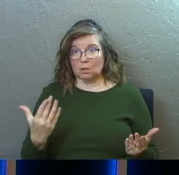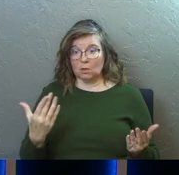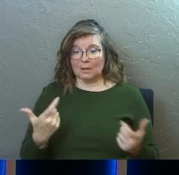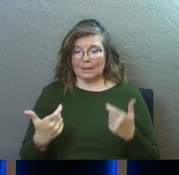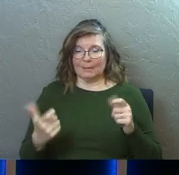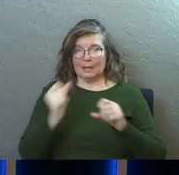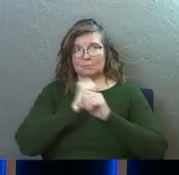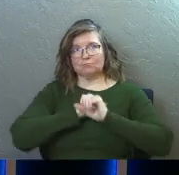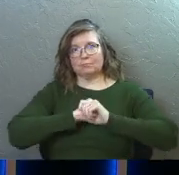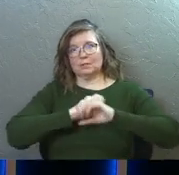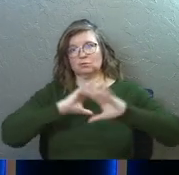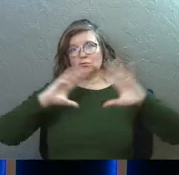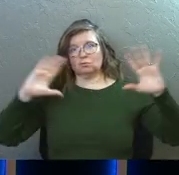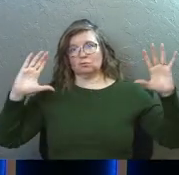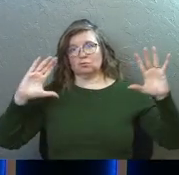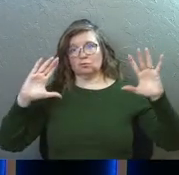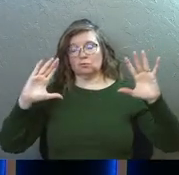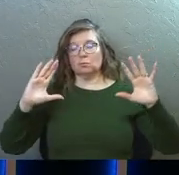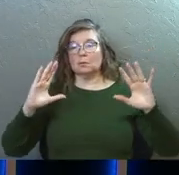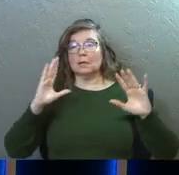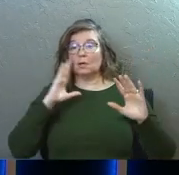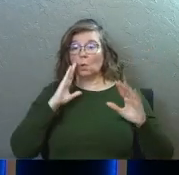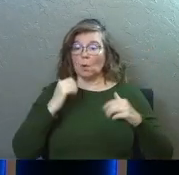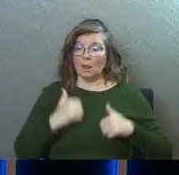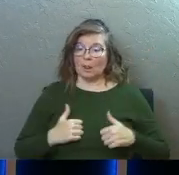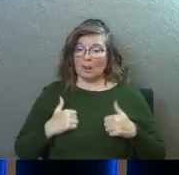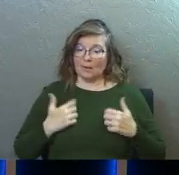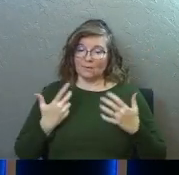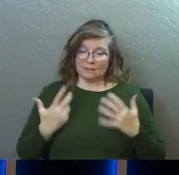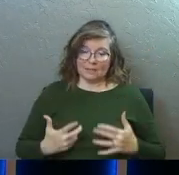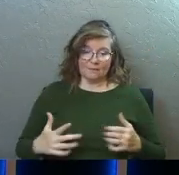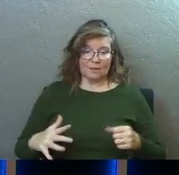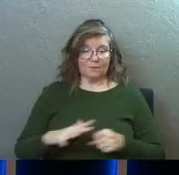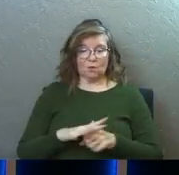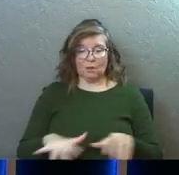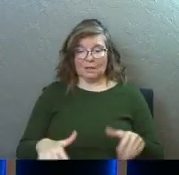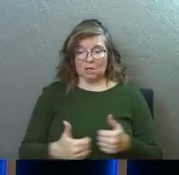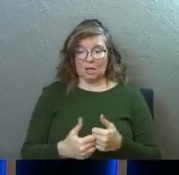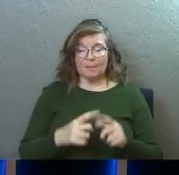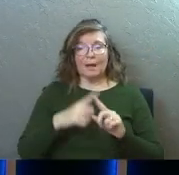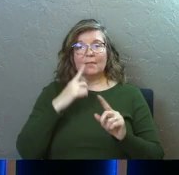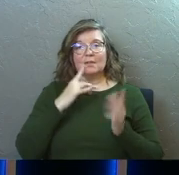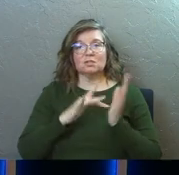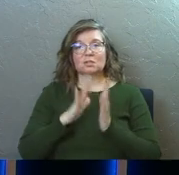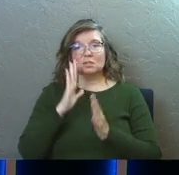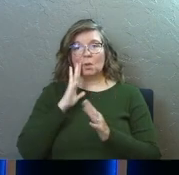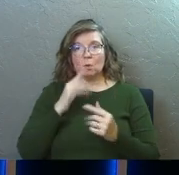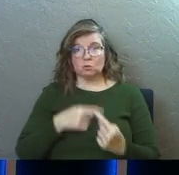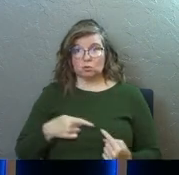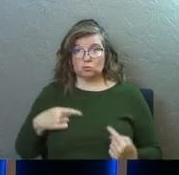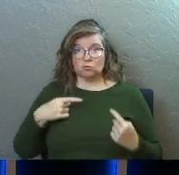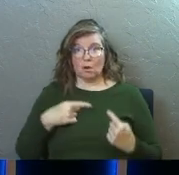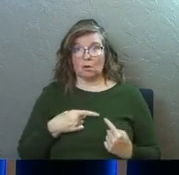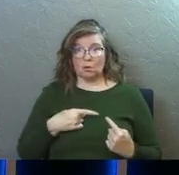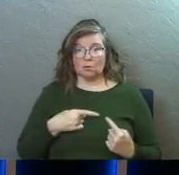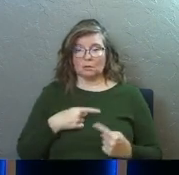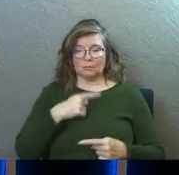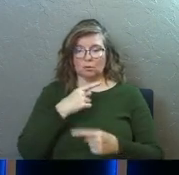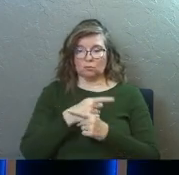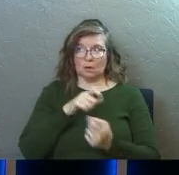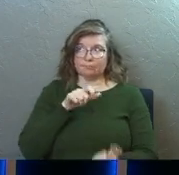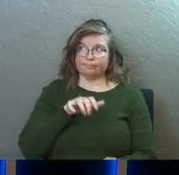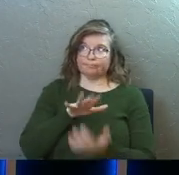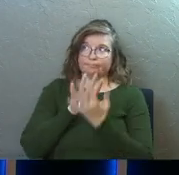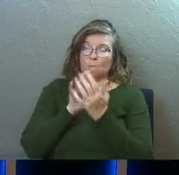in a bigger picture perspective is not only does he know life is heavy and full and challenging, but I think Jesus knows our struggle to try to be in right